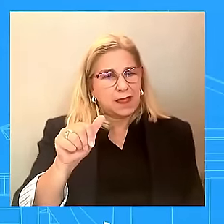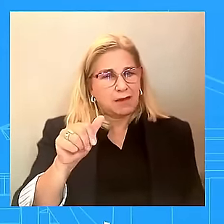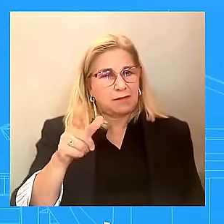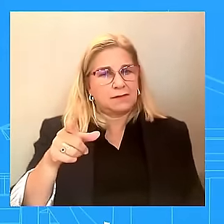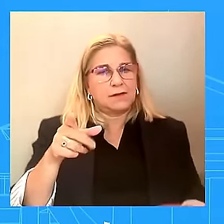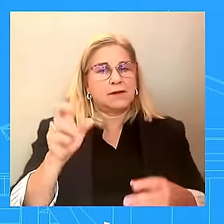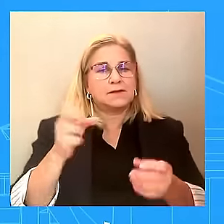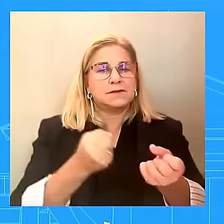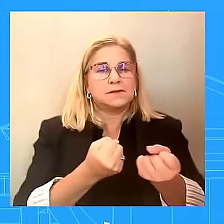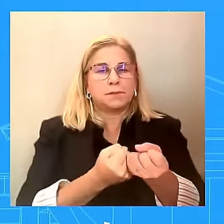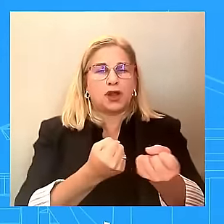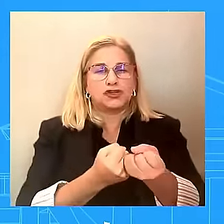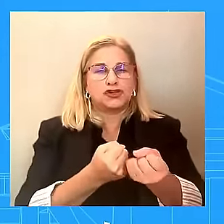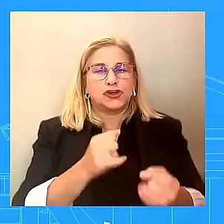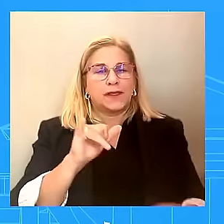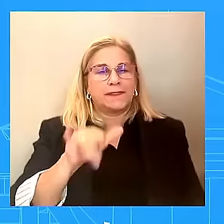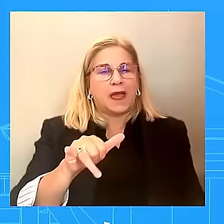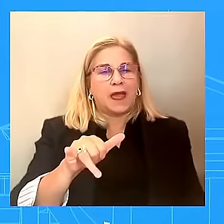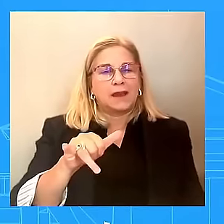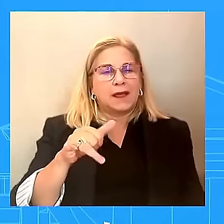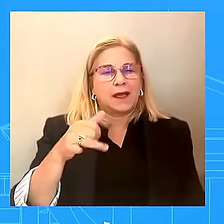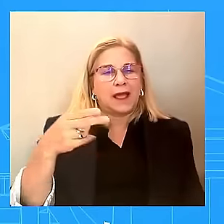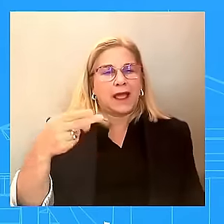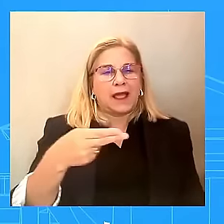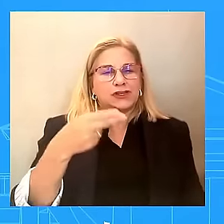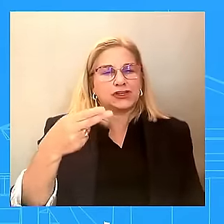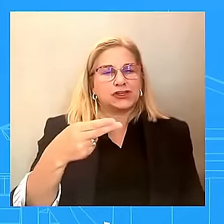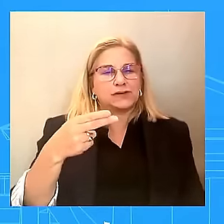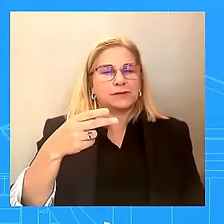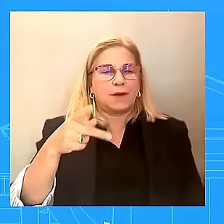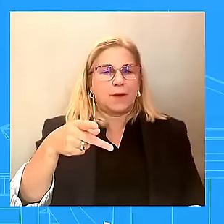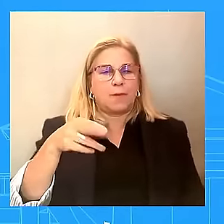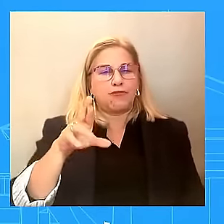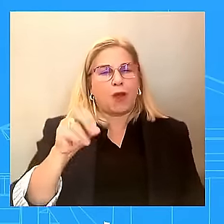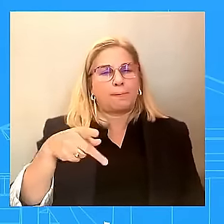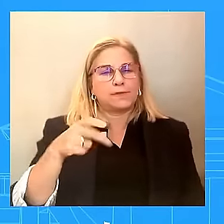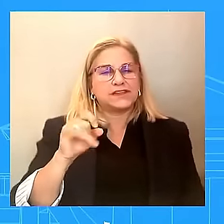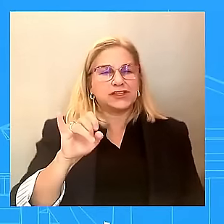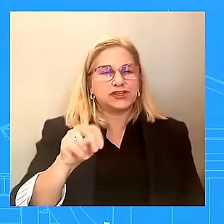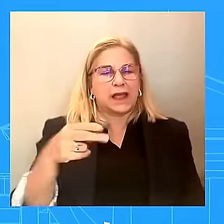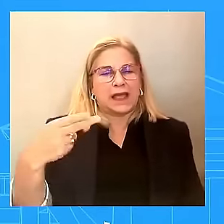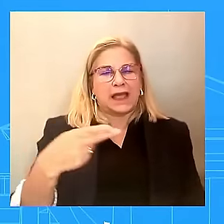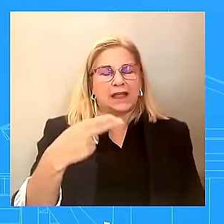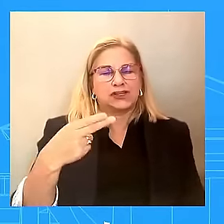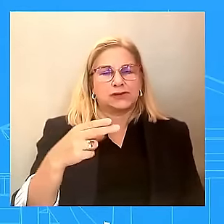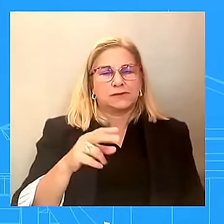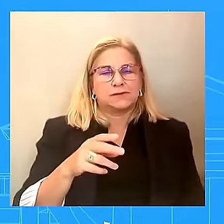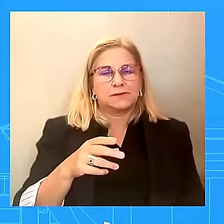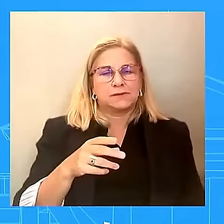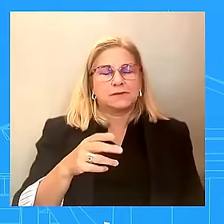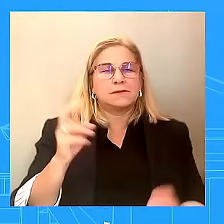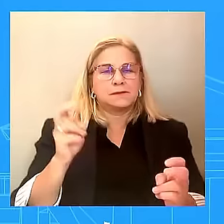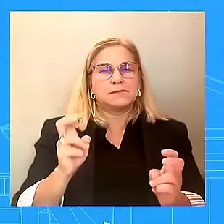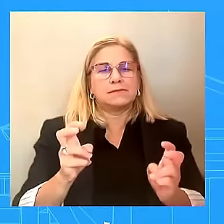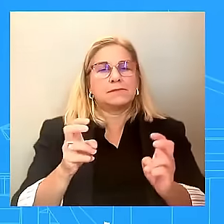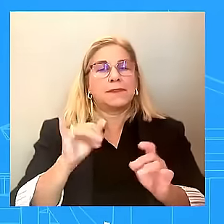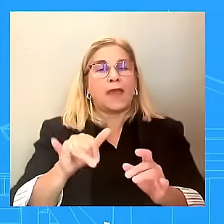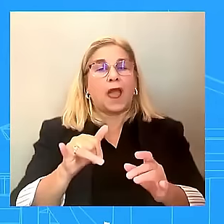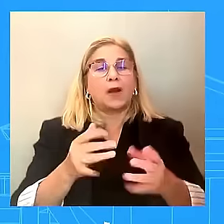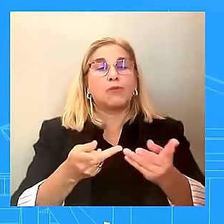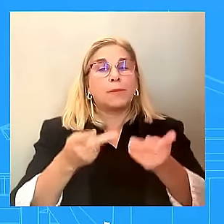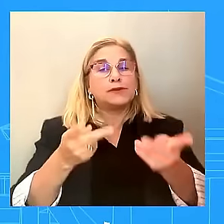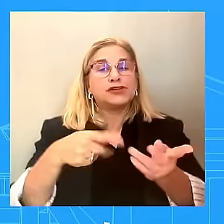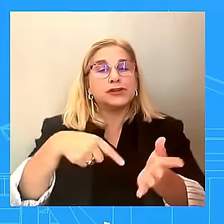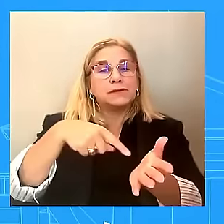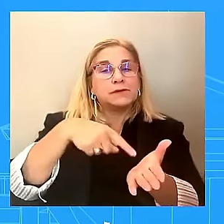city limits and required that residents turn in the handguns that they already own by a certain deadline or face mandatory jail time. But she's out on the campaign